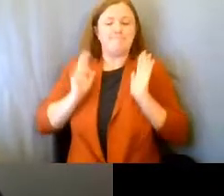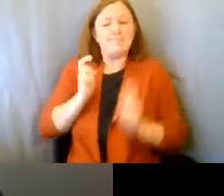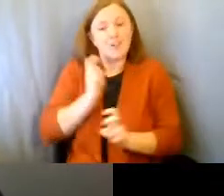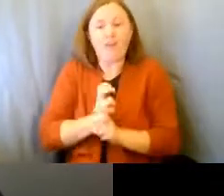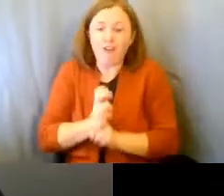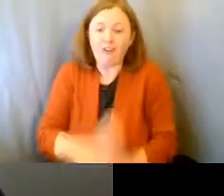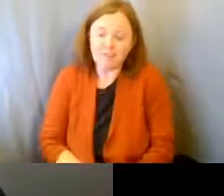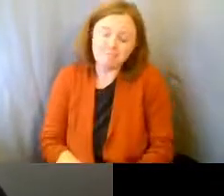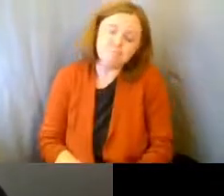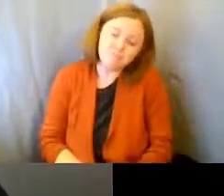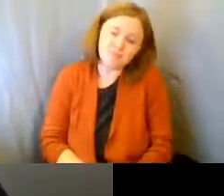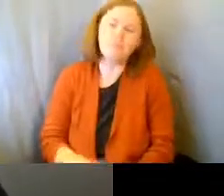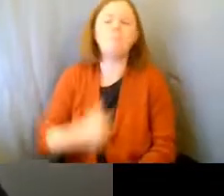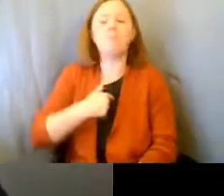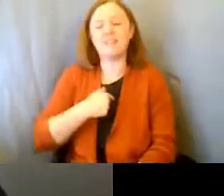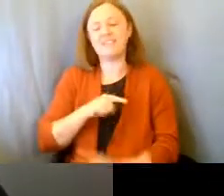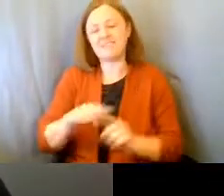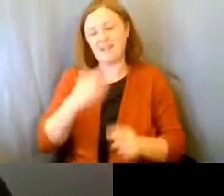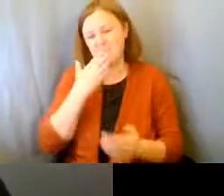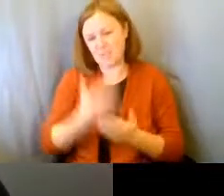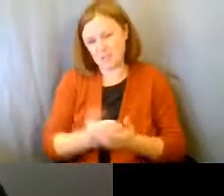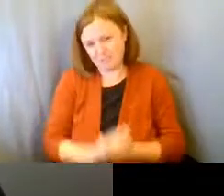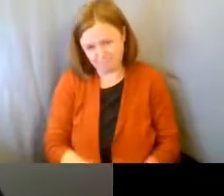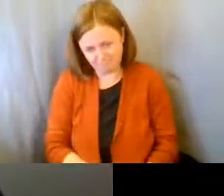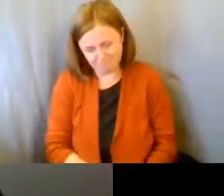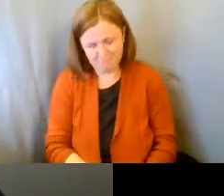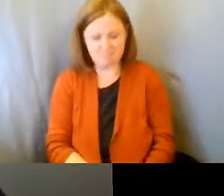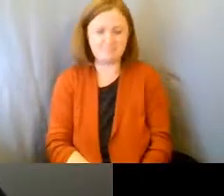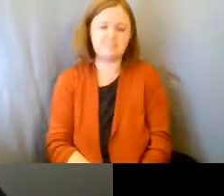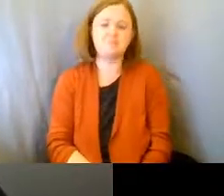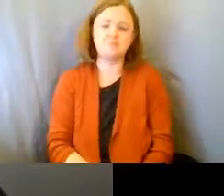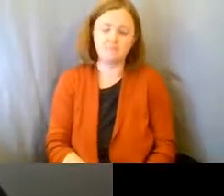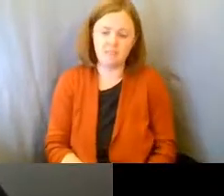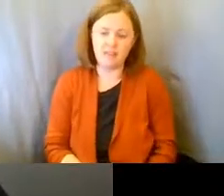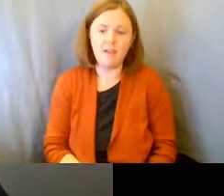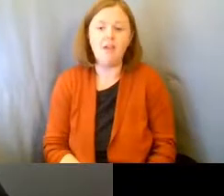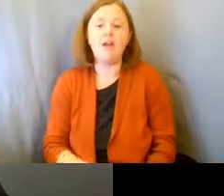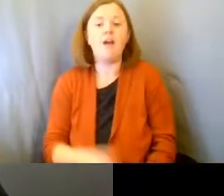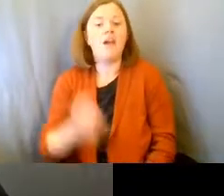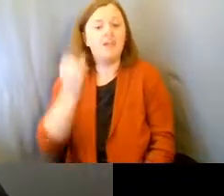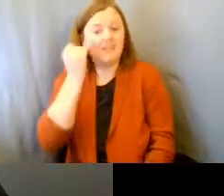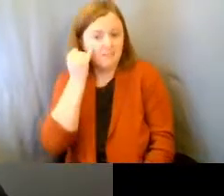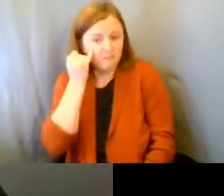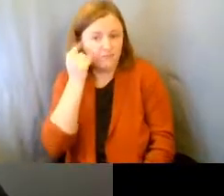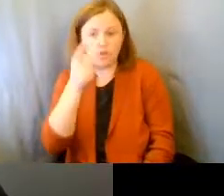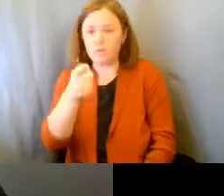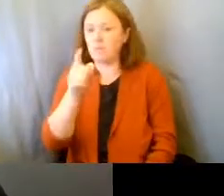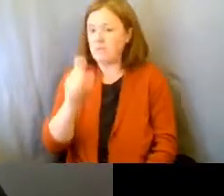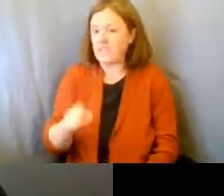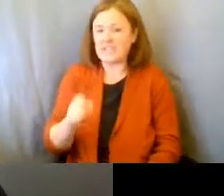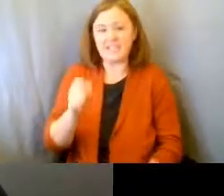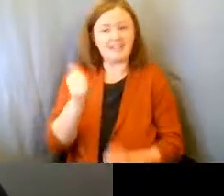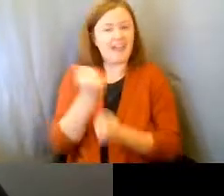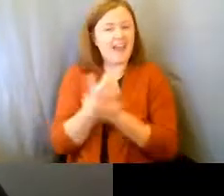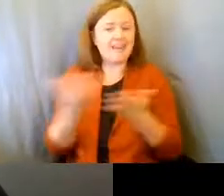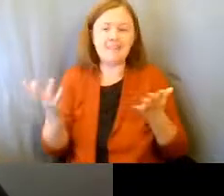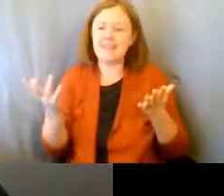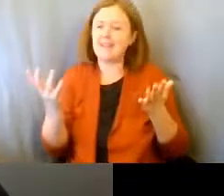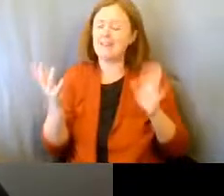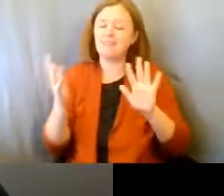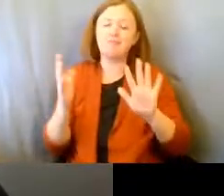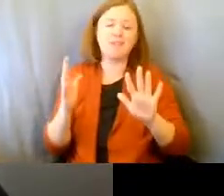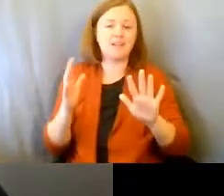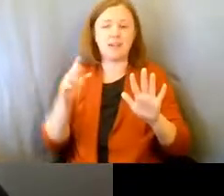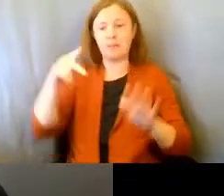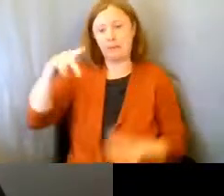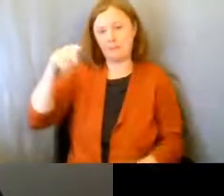So, I'm good, though. So, and if you guys need anything, I mean, peace